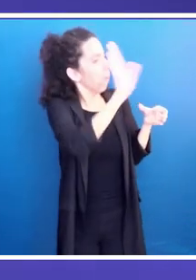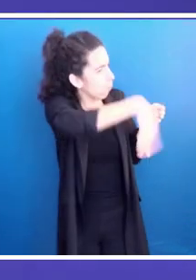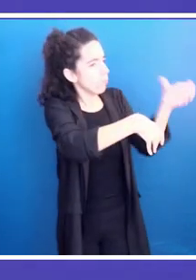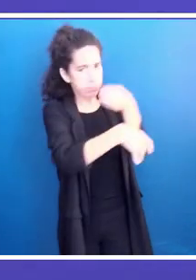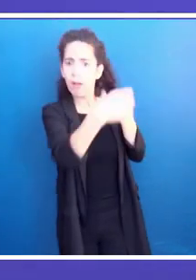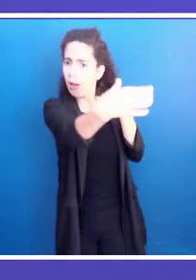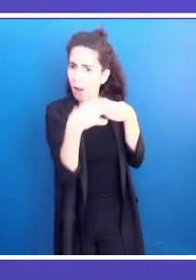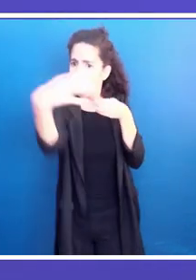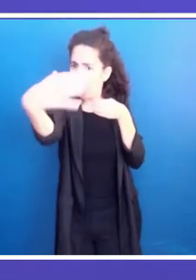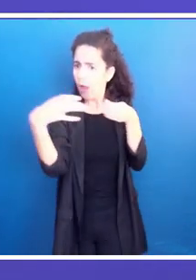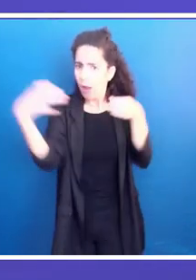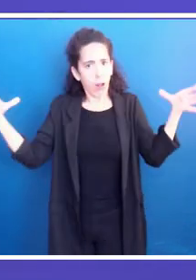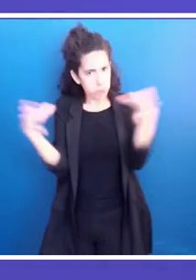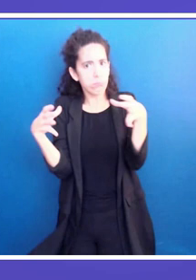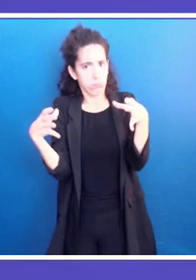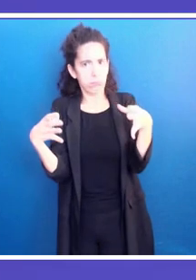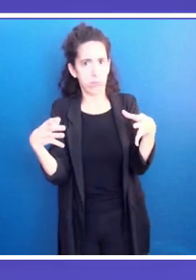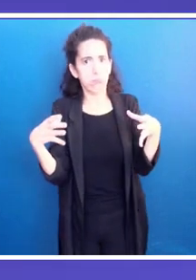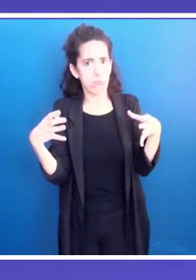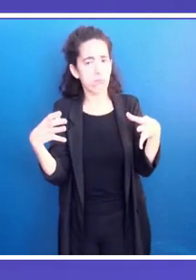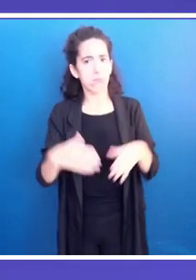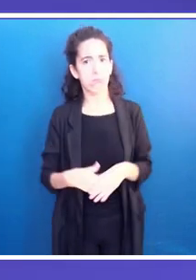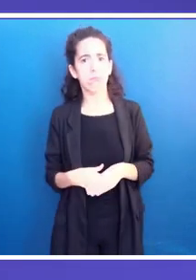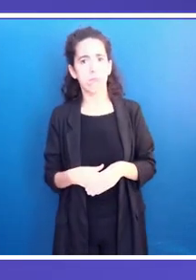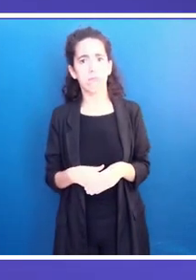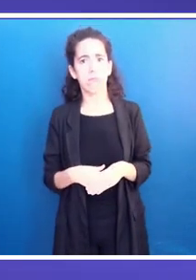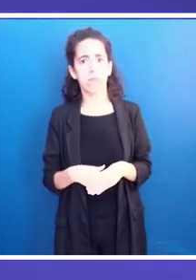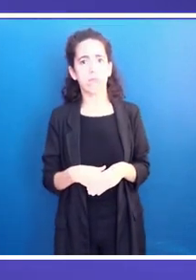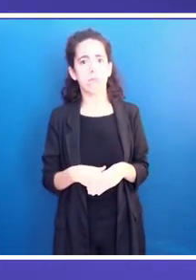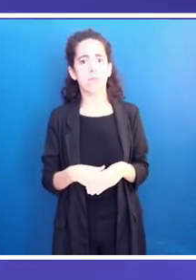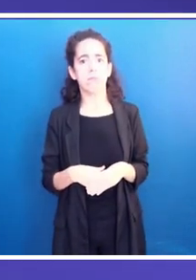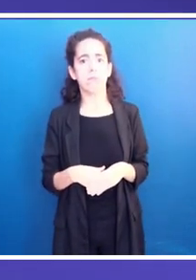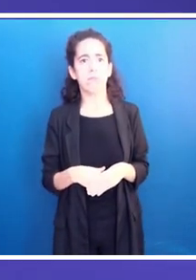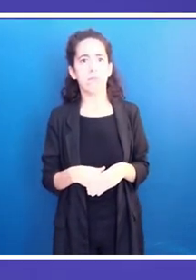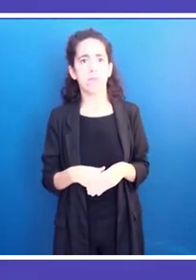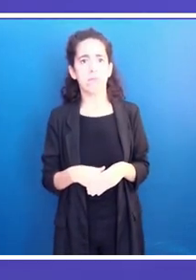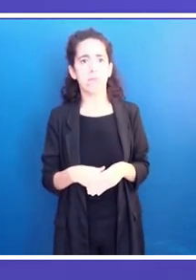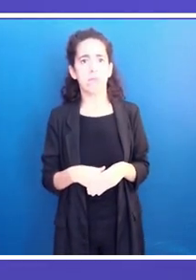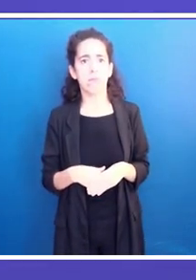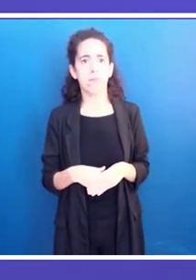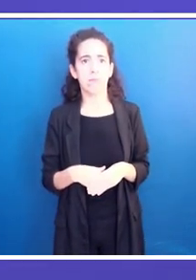from her own party and she distributed the eight remaining positions for the remaining parties.